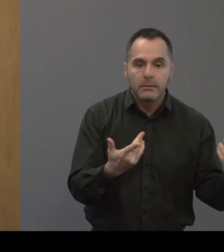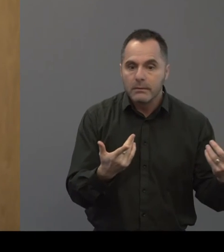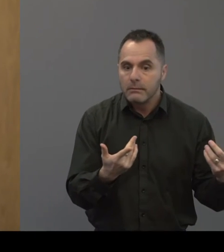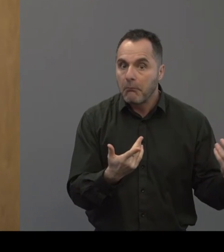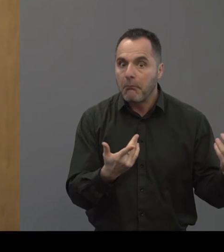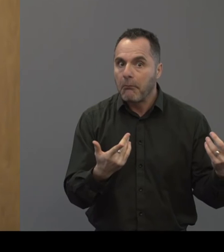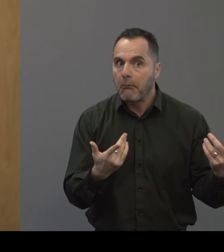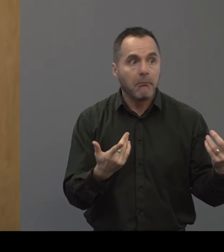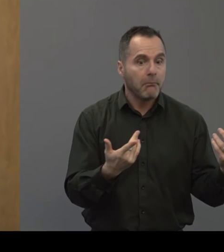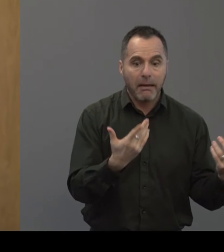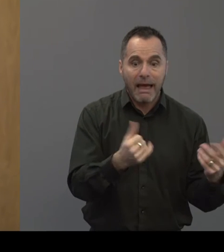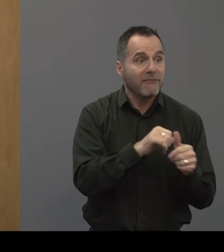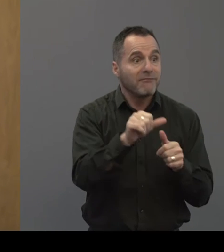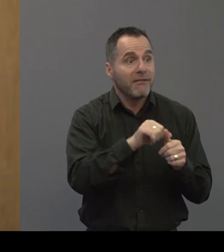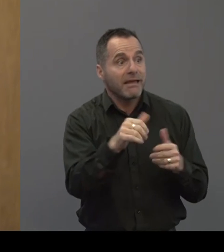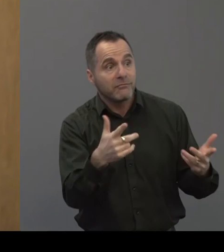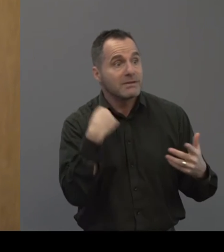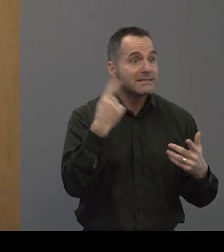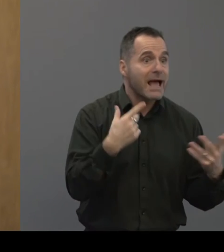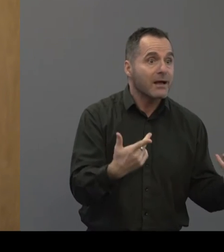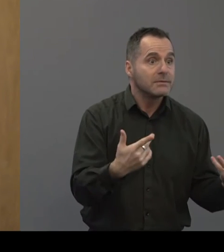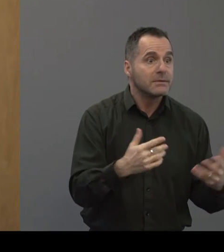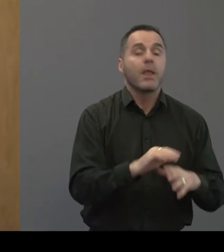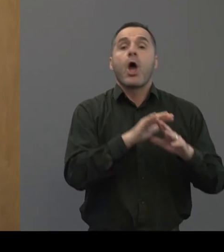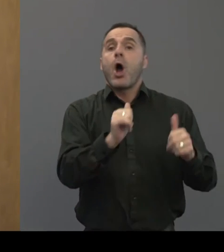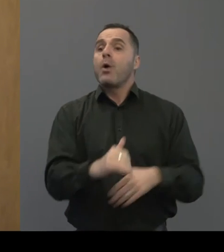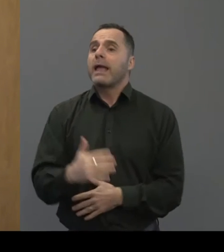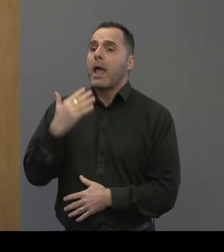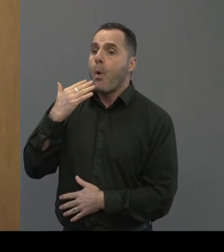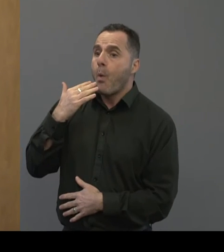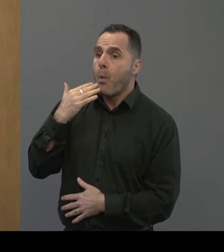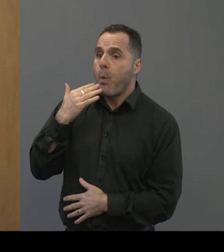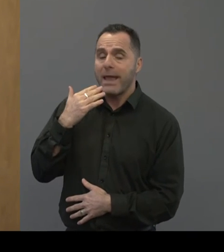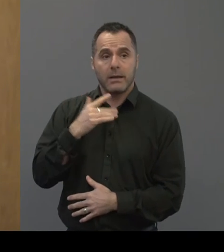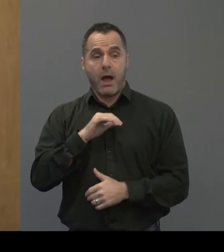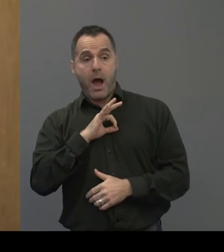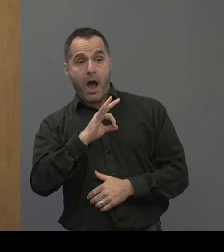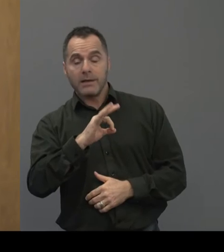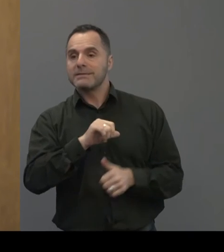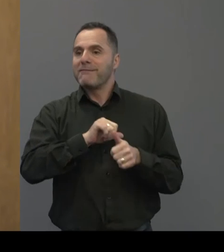A few of you have some, good. But how old were you when someone asked you your favorite color the first time?